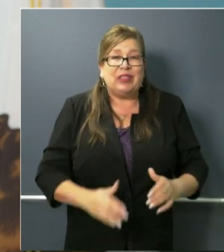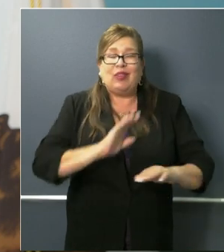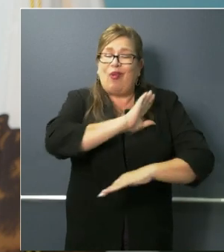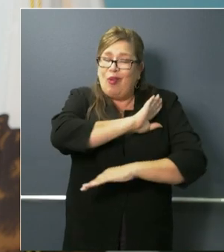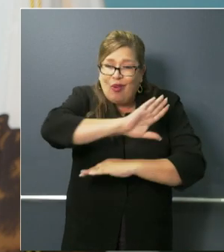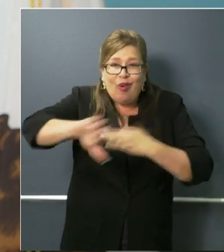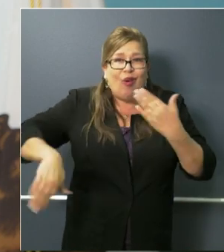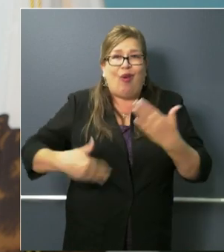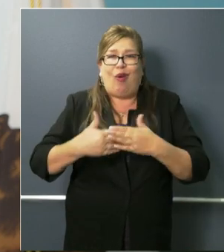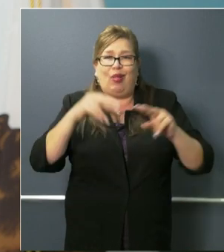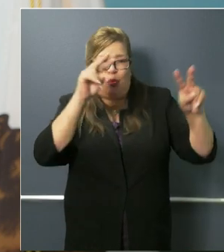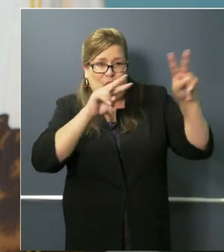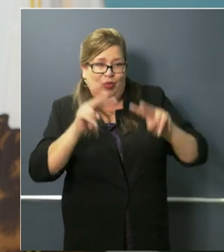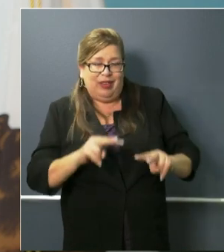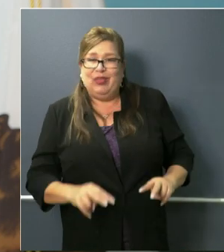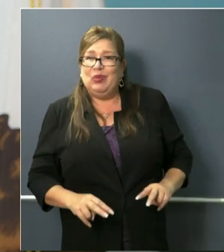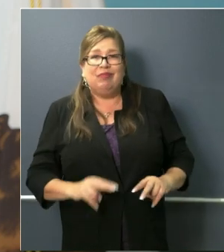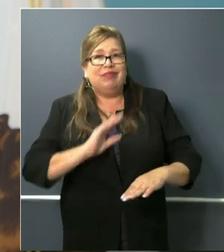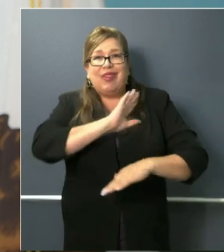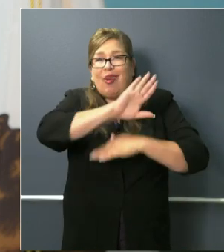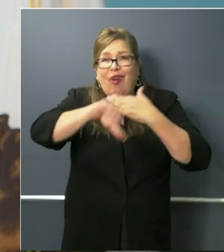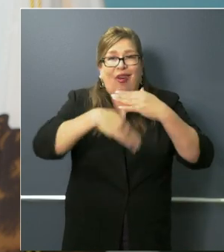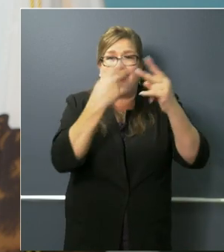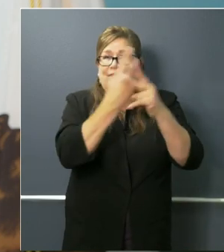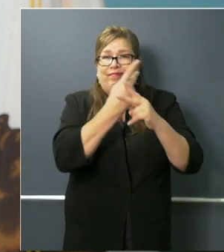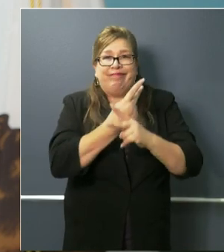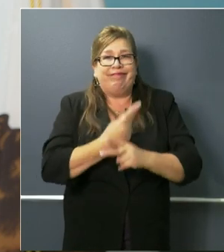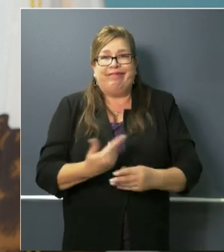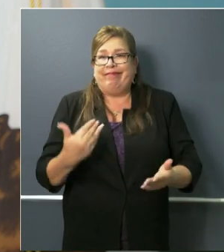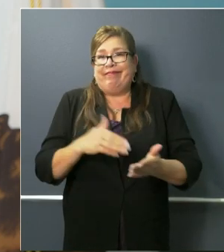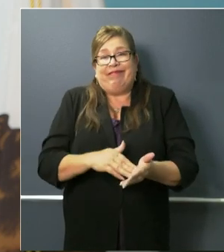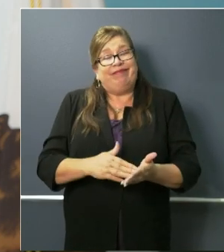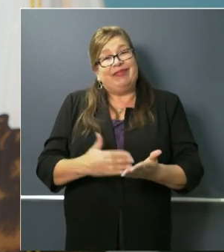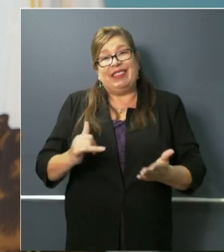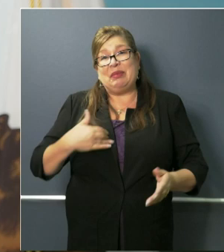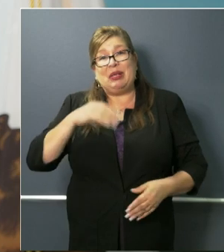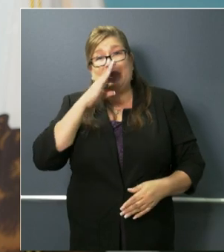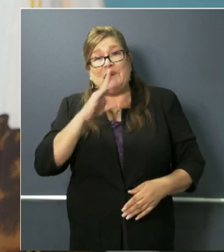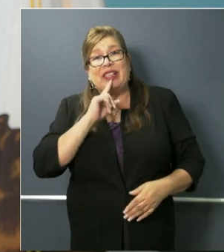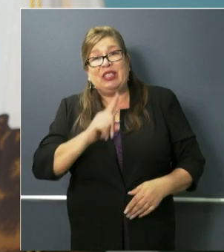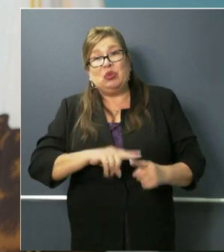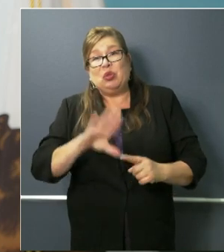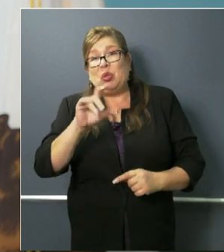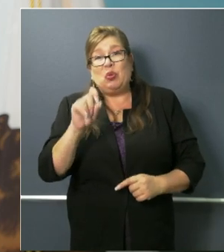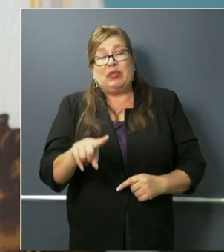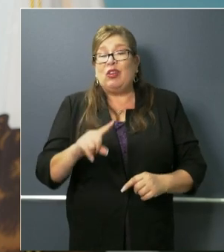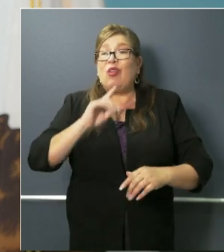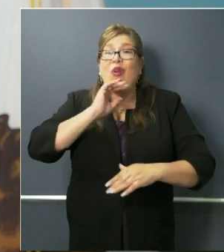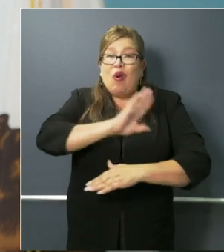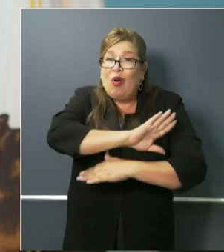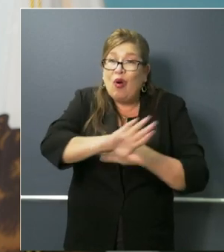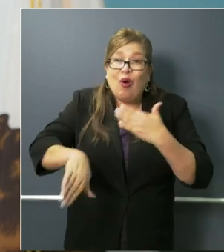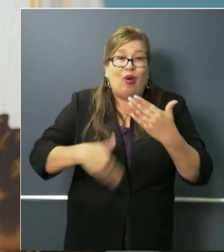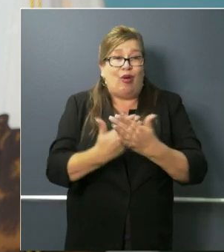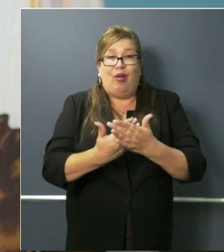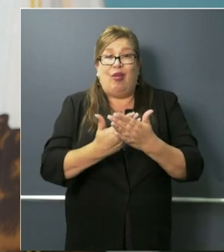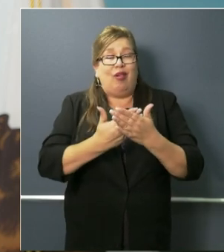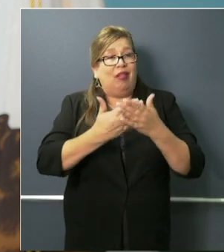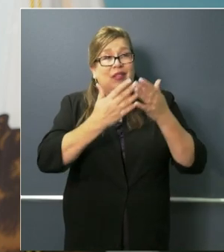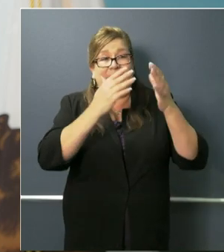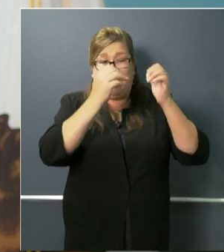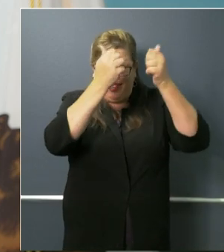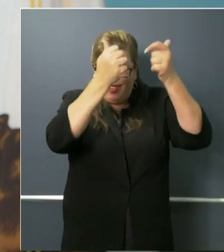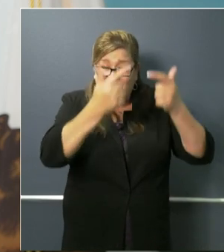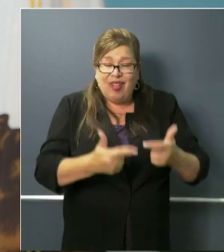is being reviewed all of that is being recalibrated that's the direct answer to your question all of that is being recalibrated